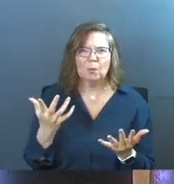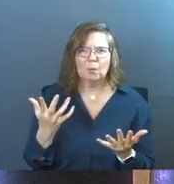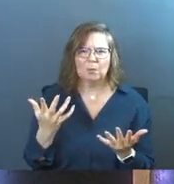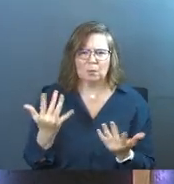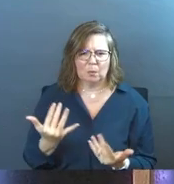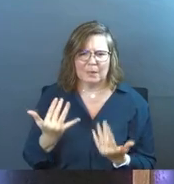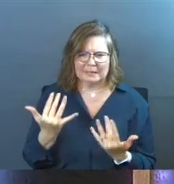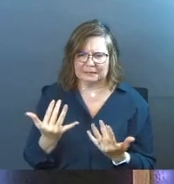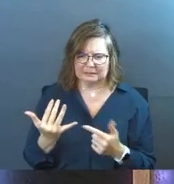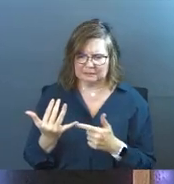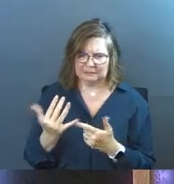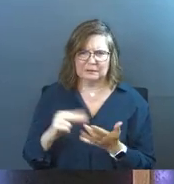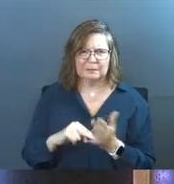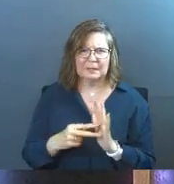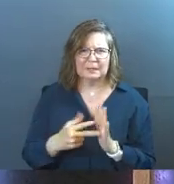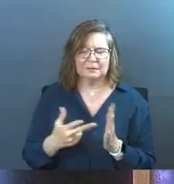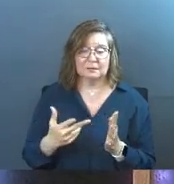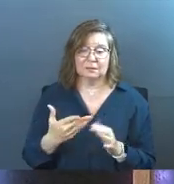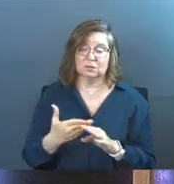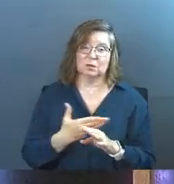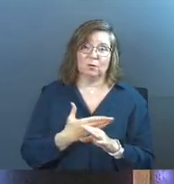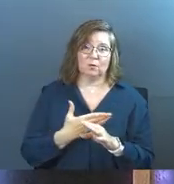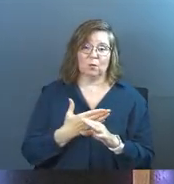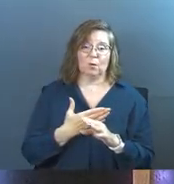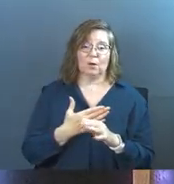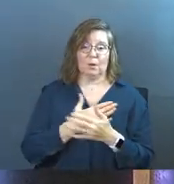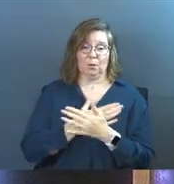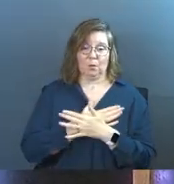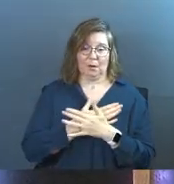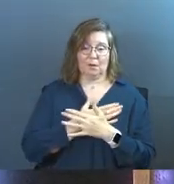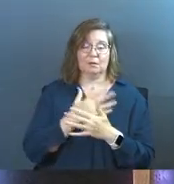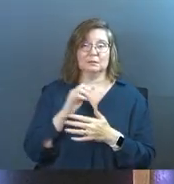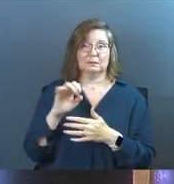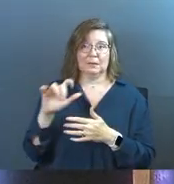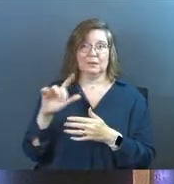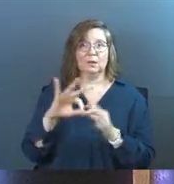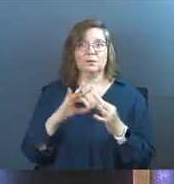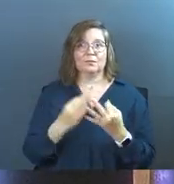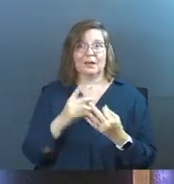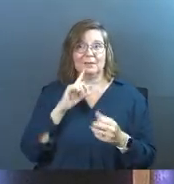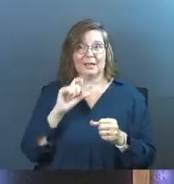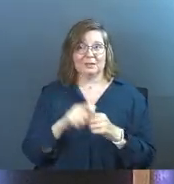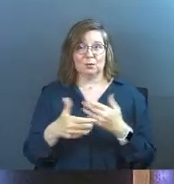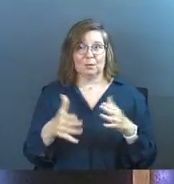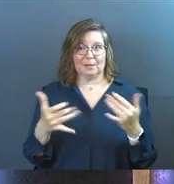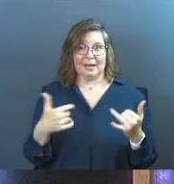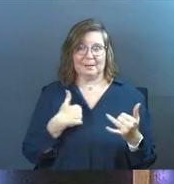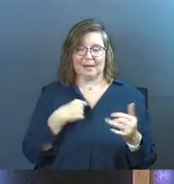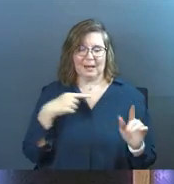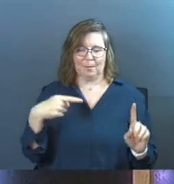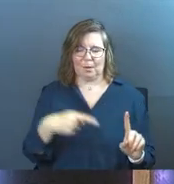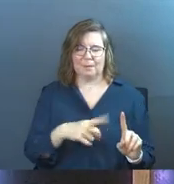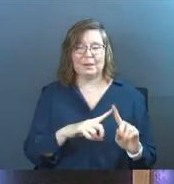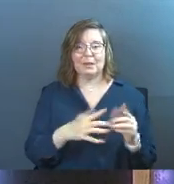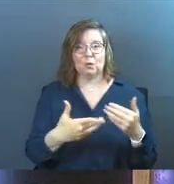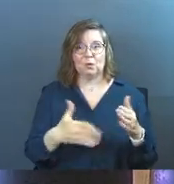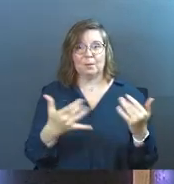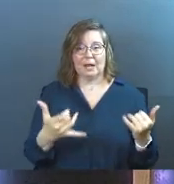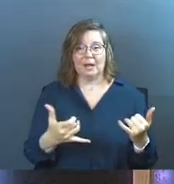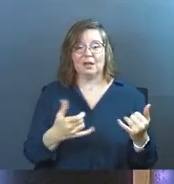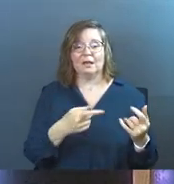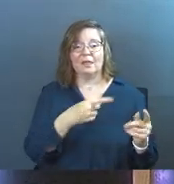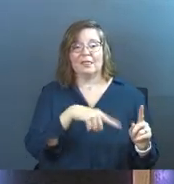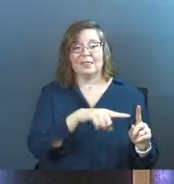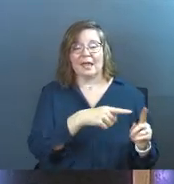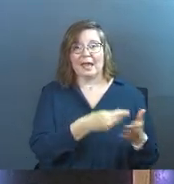Wait. So before I went on the sabbatical, there's a family, they're actually in the room right now and I'm not going to point them out, but they're in the room right now.